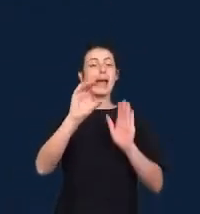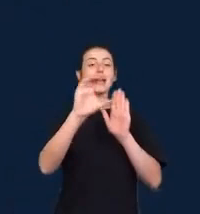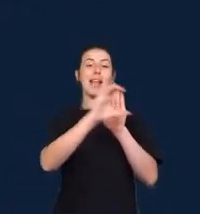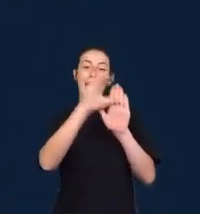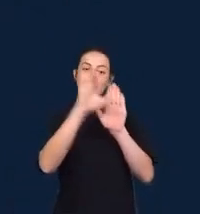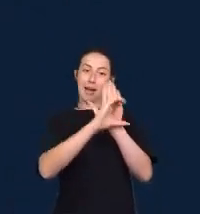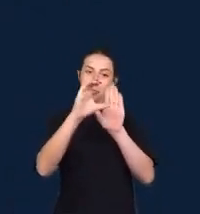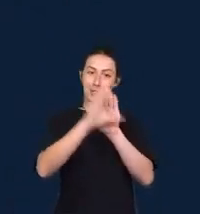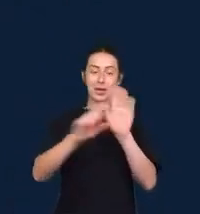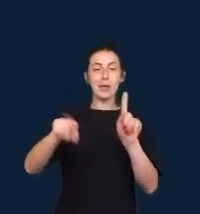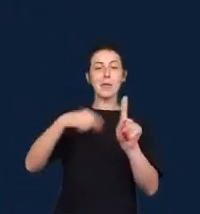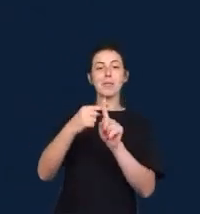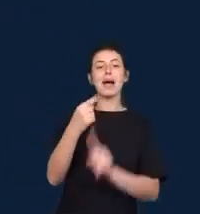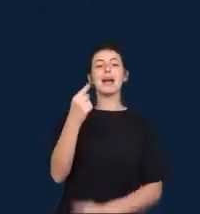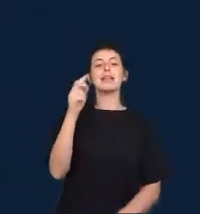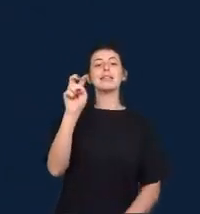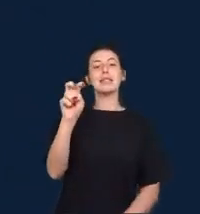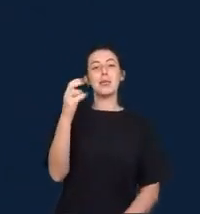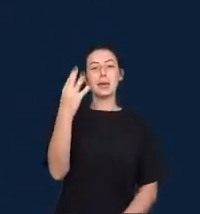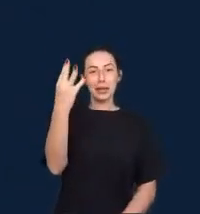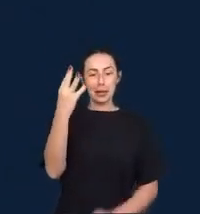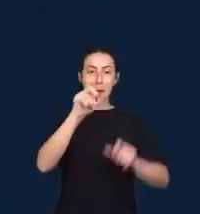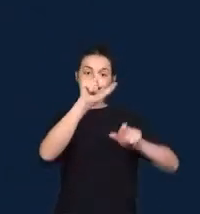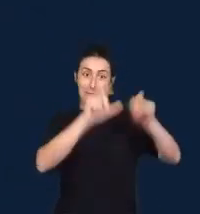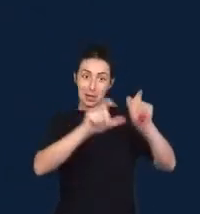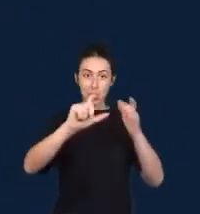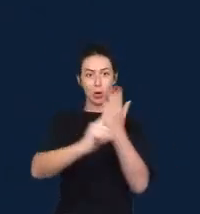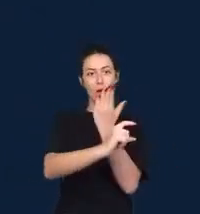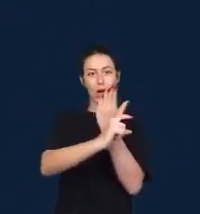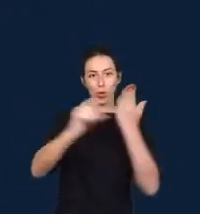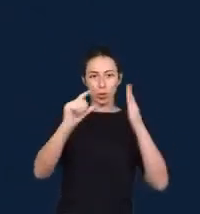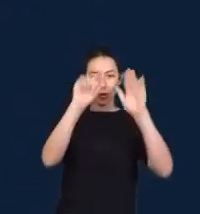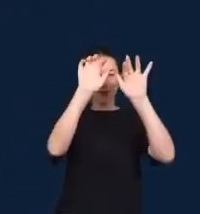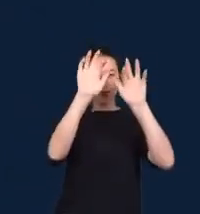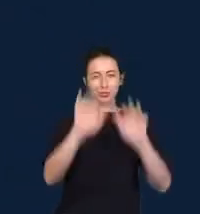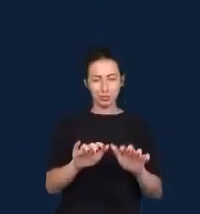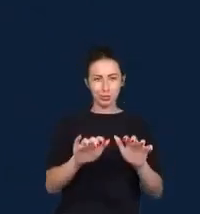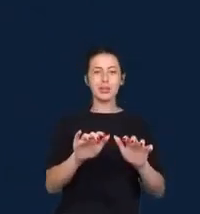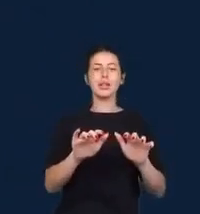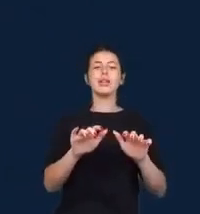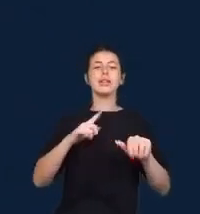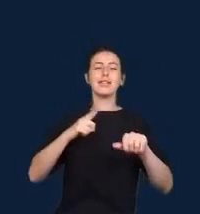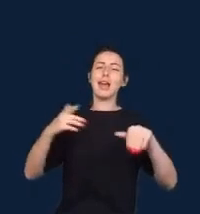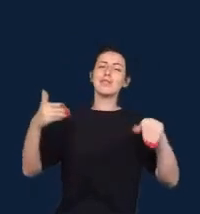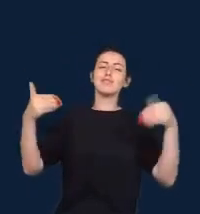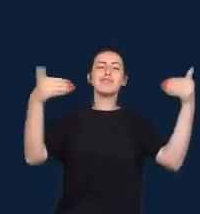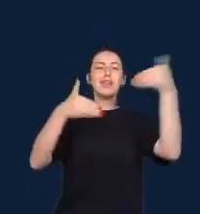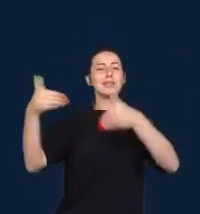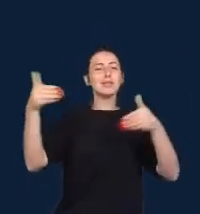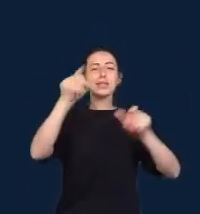the world. And we are really most grateful to the authors for their wonderful contributions.